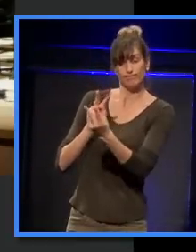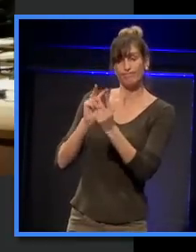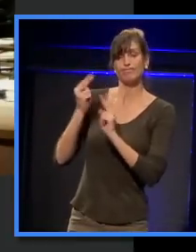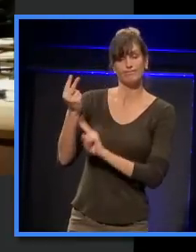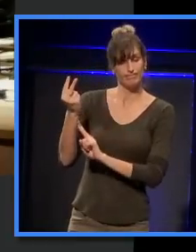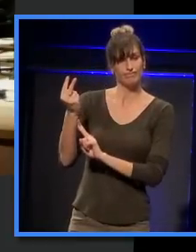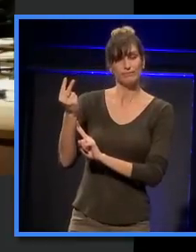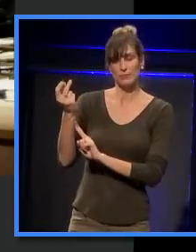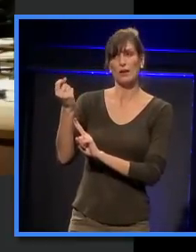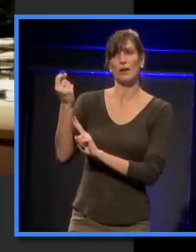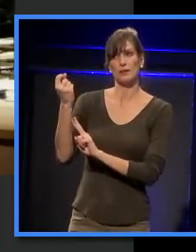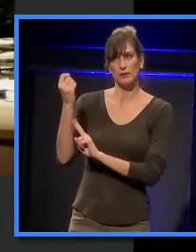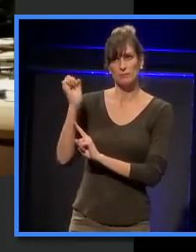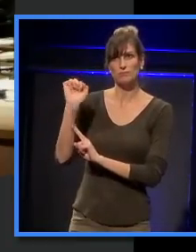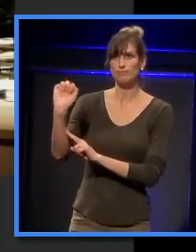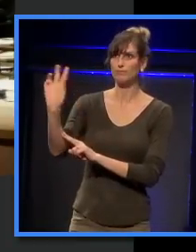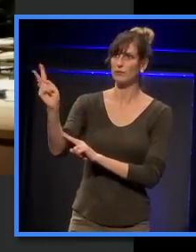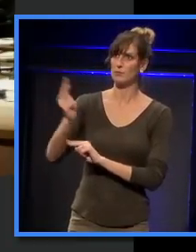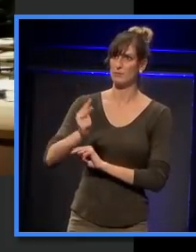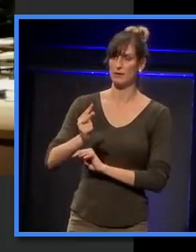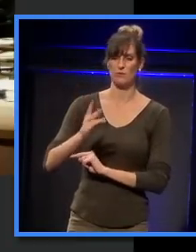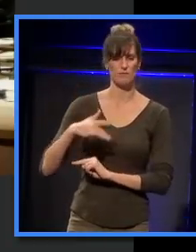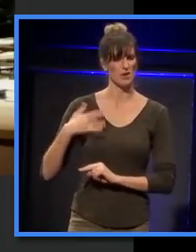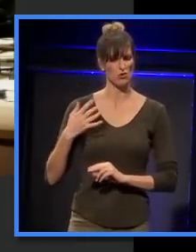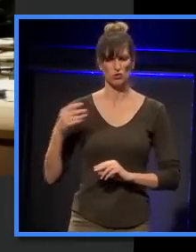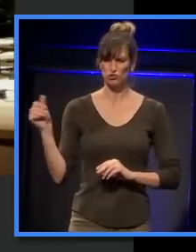why he felt it shouldn't be opened.